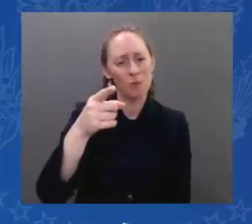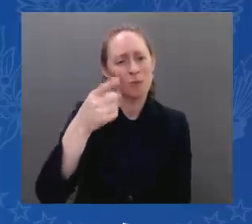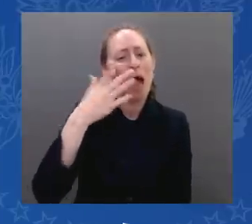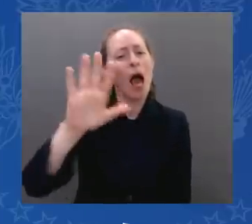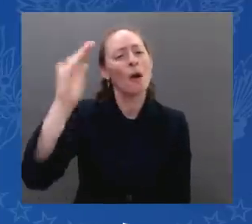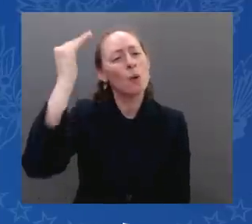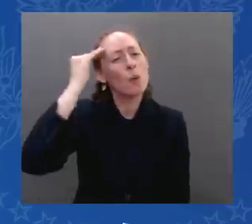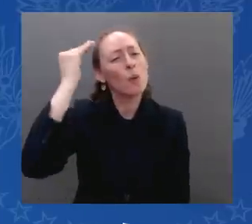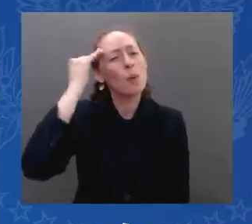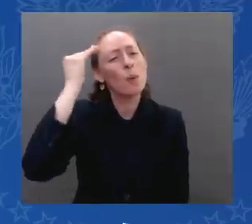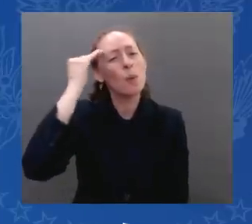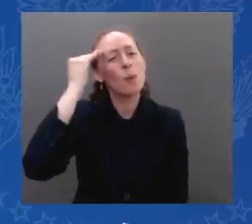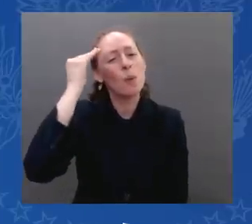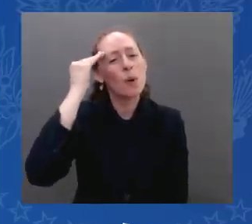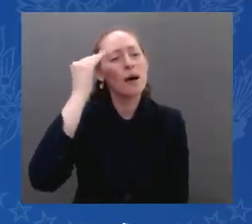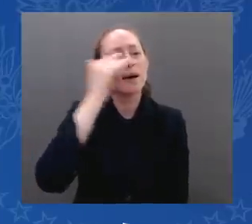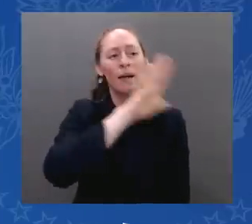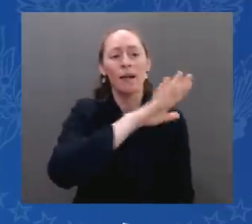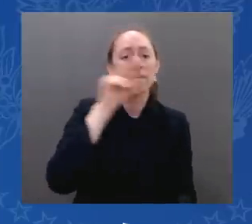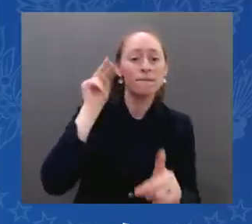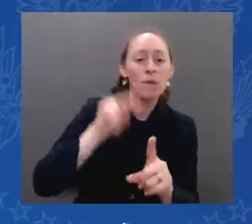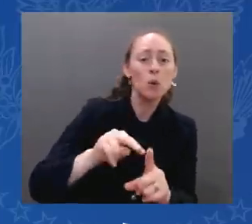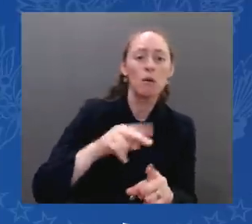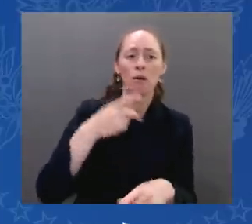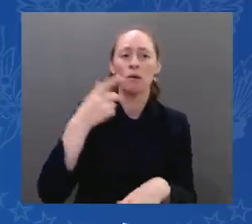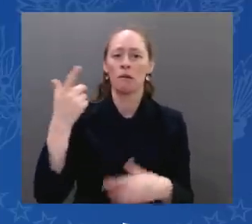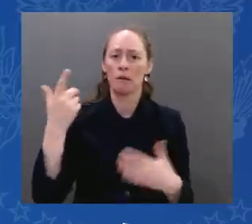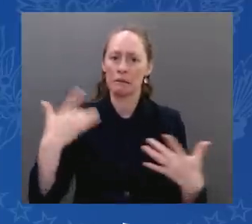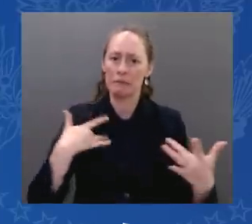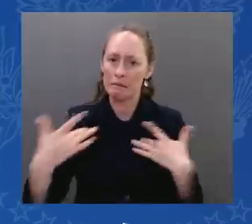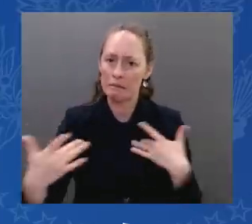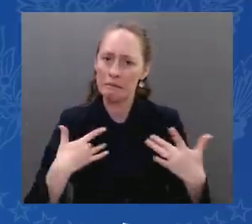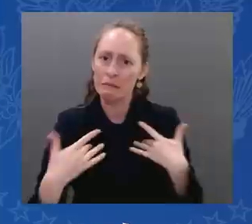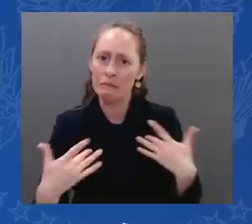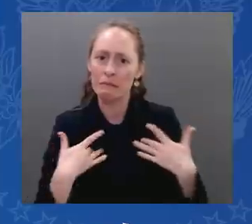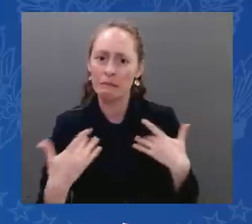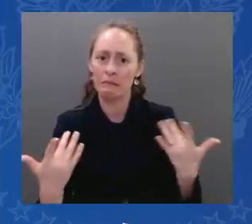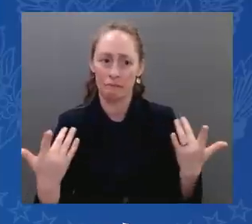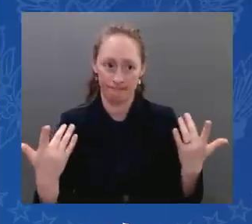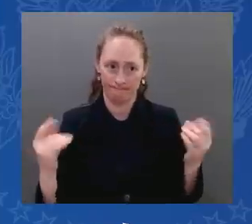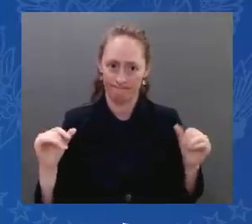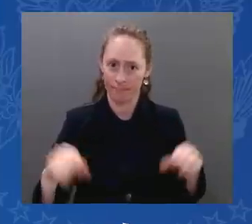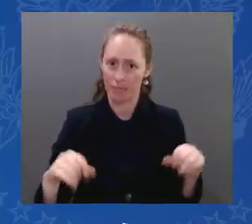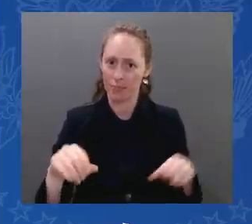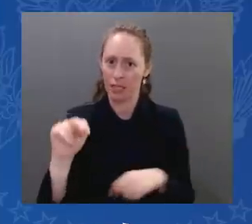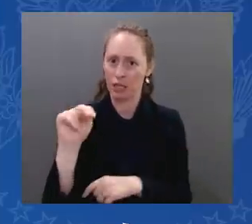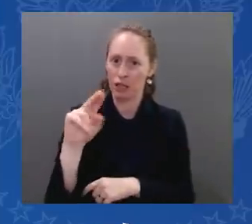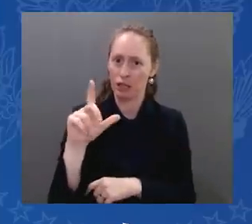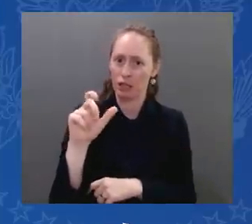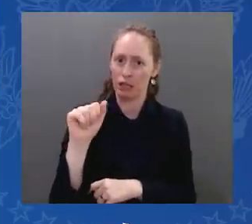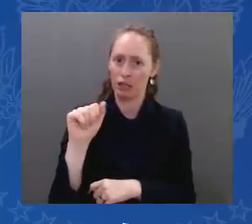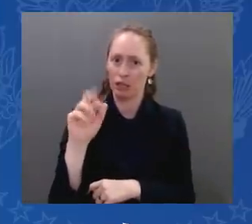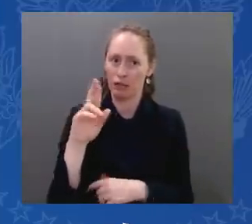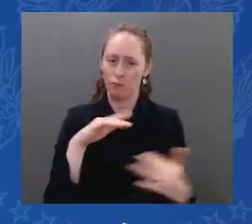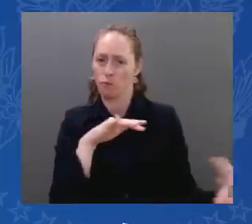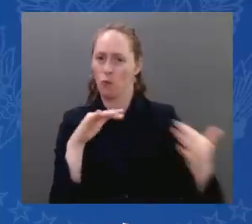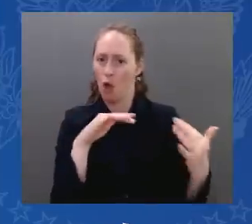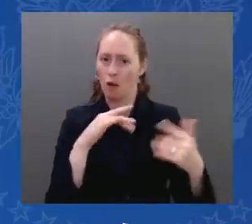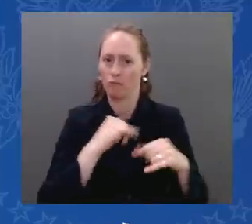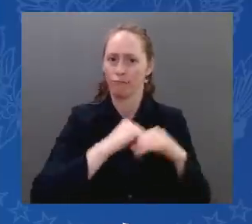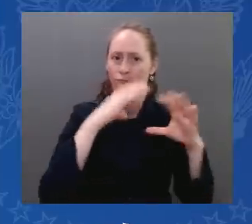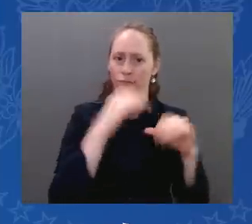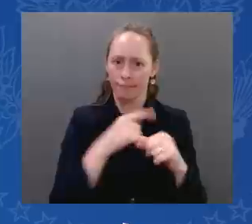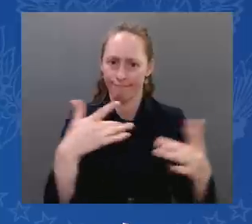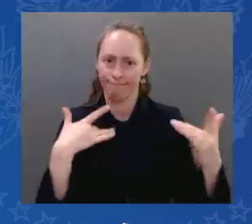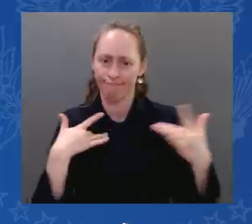program and Iran support for proxies in the region. Tangibly, what are you offering them to assuage their fear